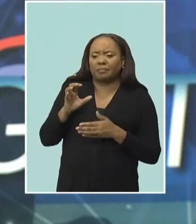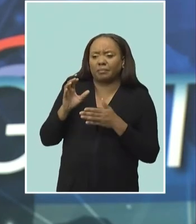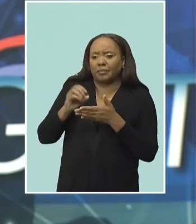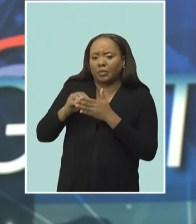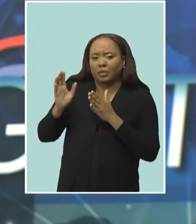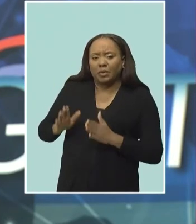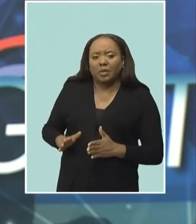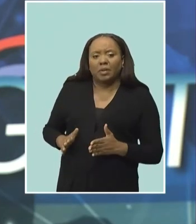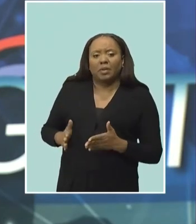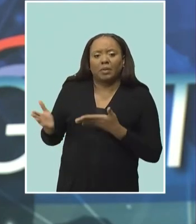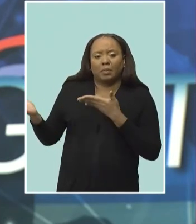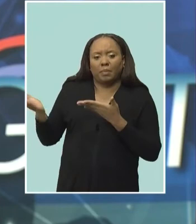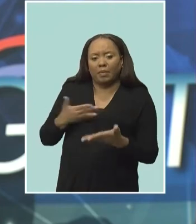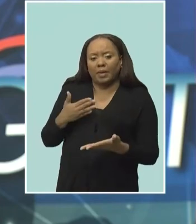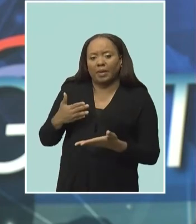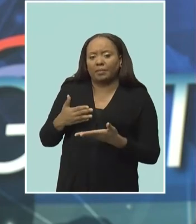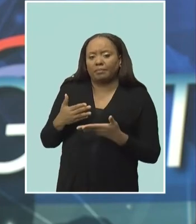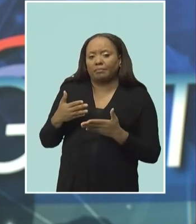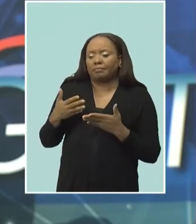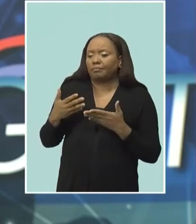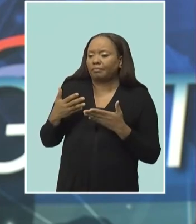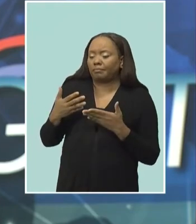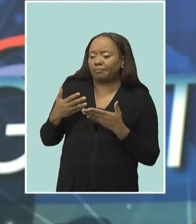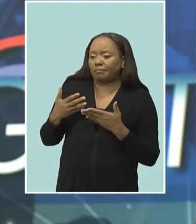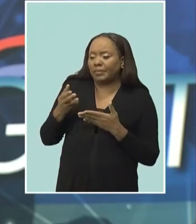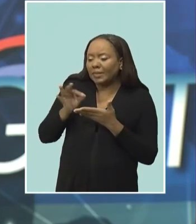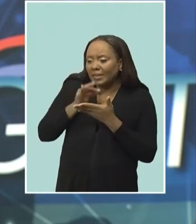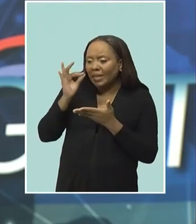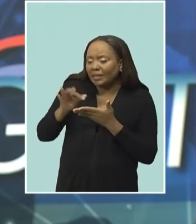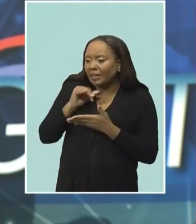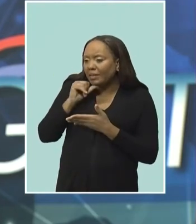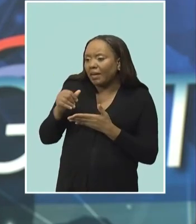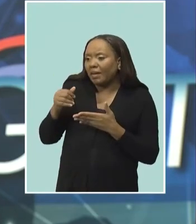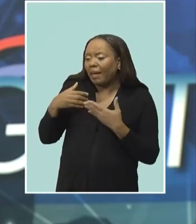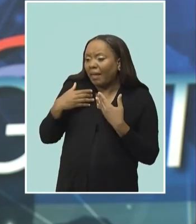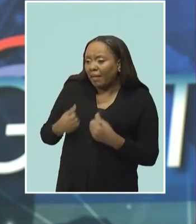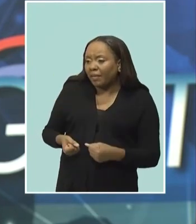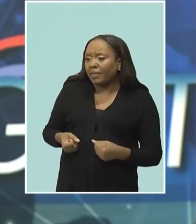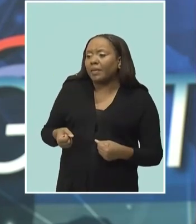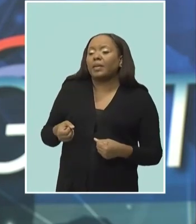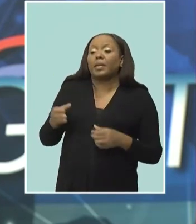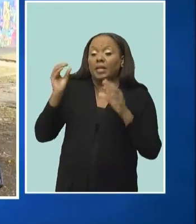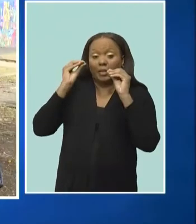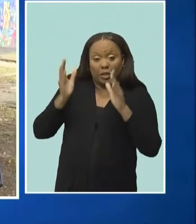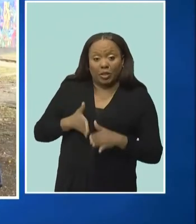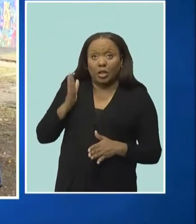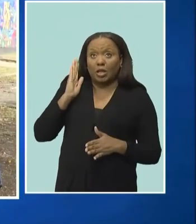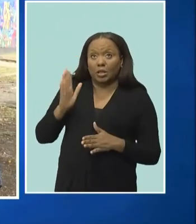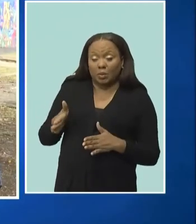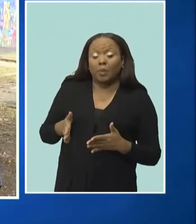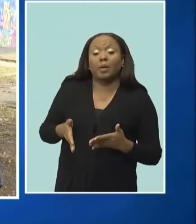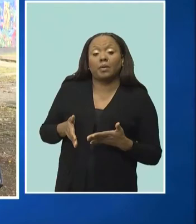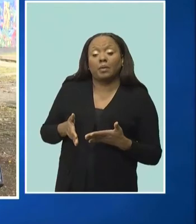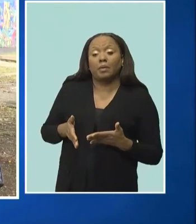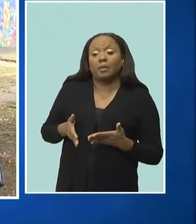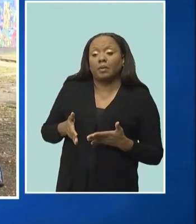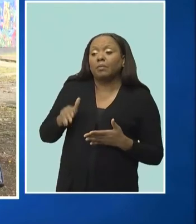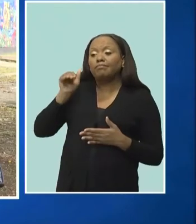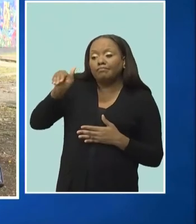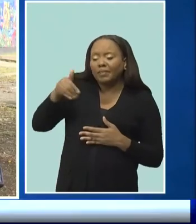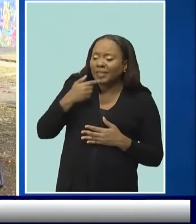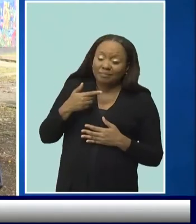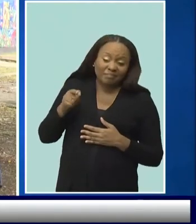beverages considered unhealthy will be reminded of the policy by teachers. We are using moral suasion right now.